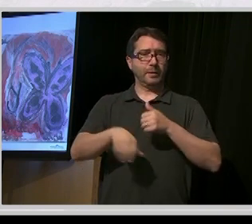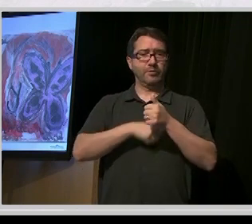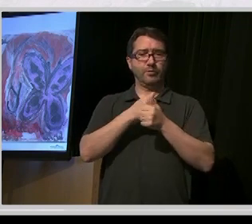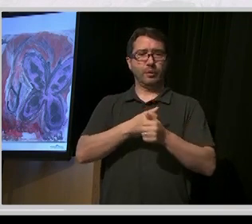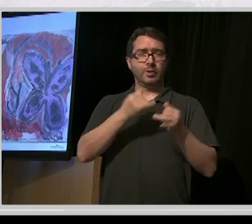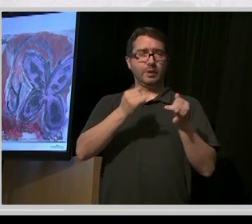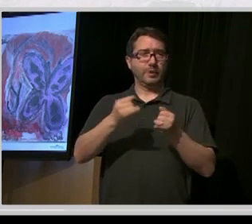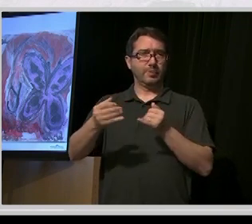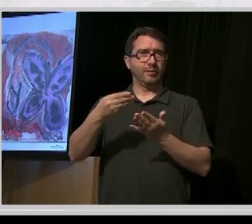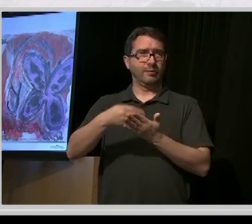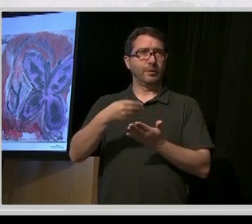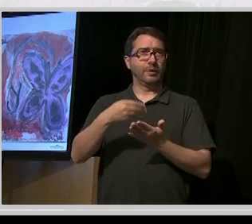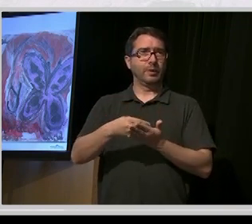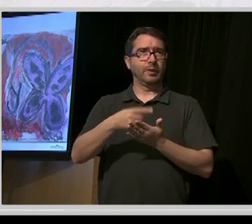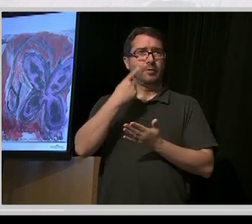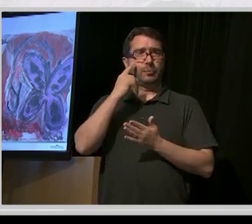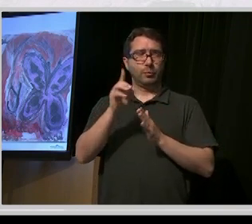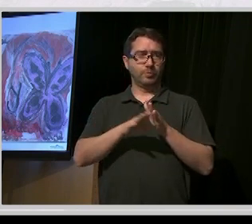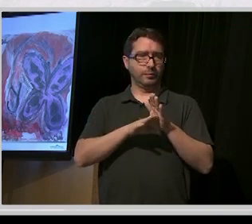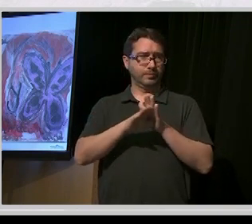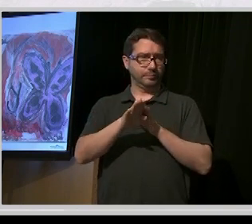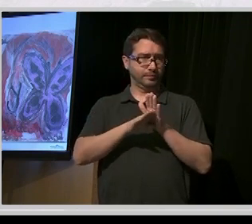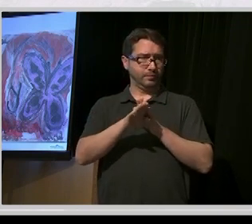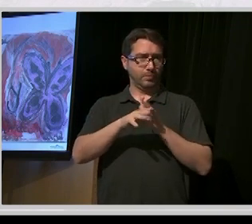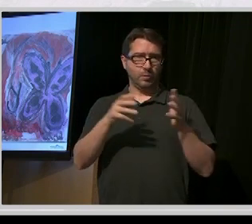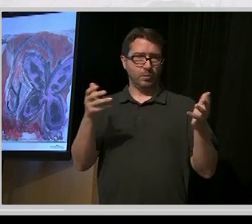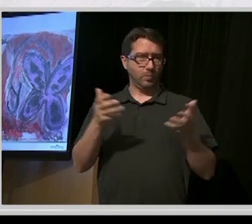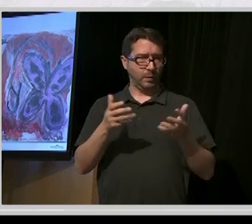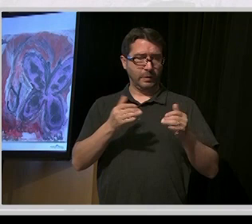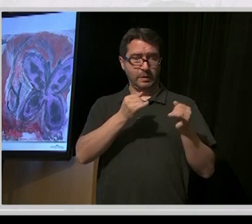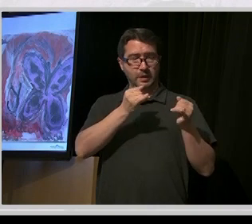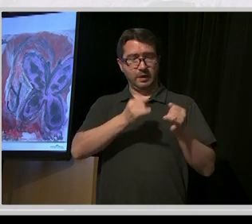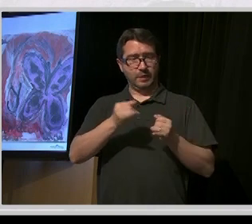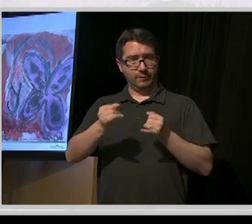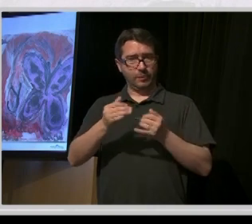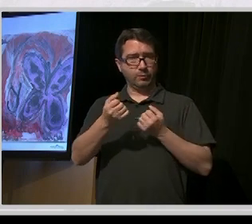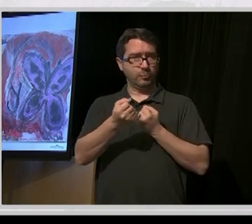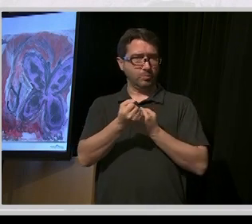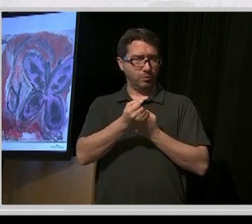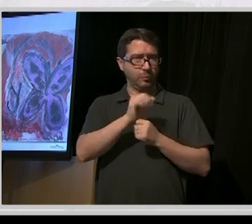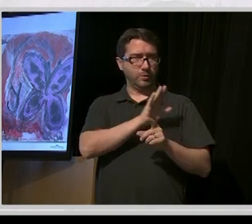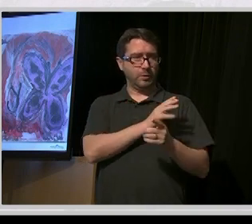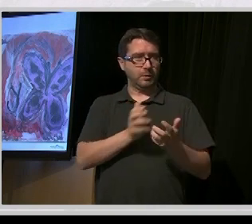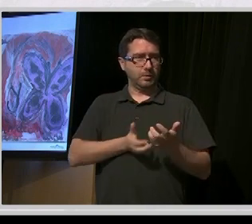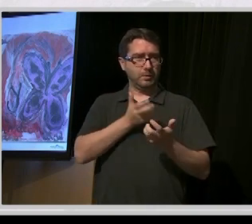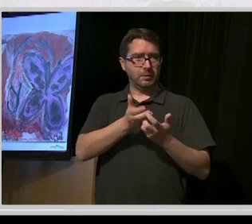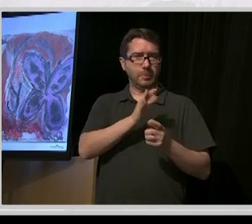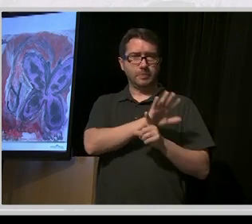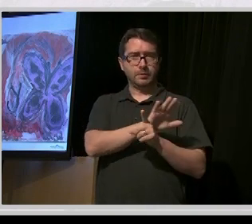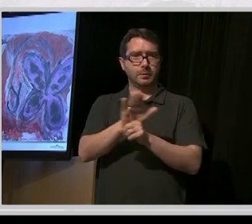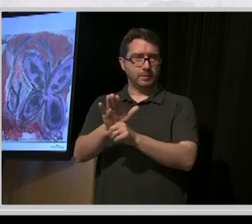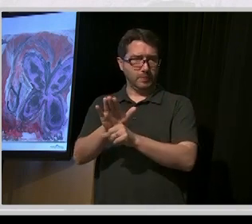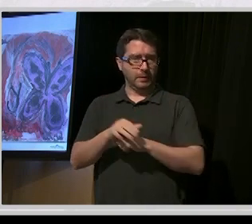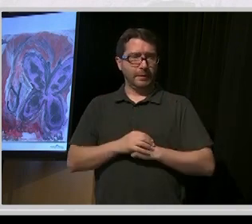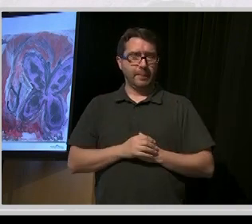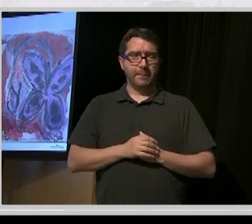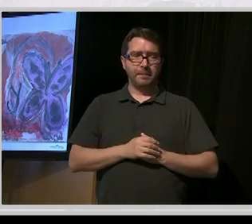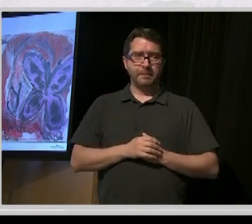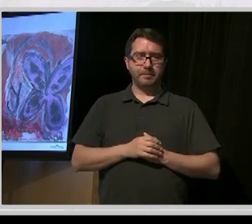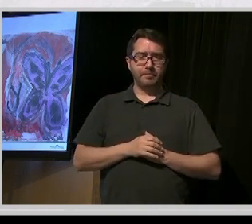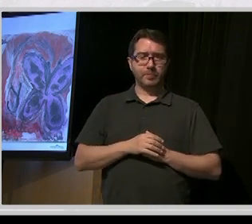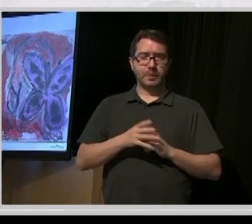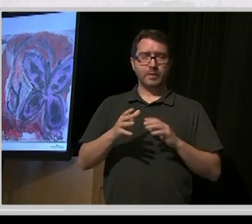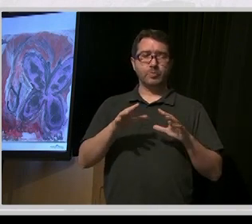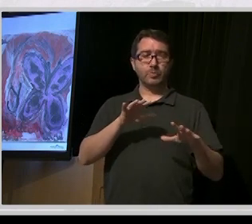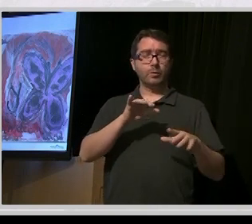to develop very individualized, highly personalized kind of supports. And to do that, we will be taking the ILS